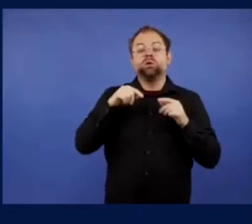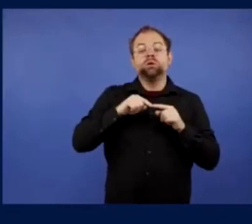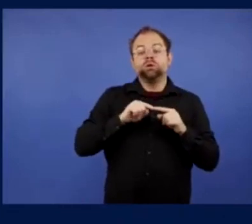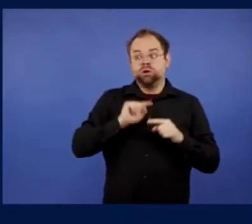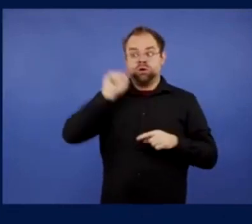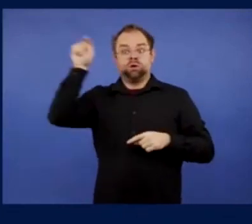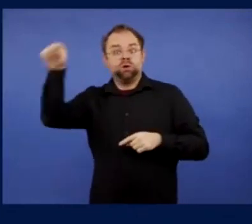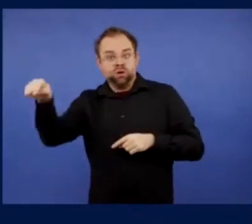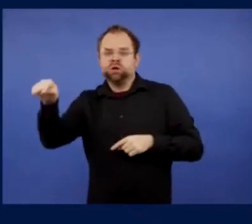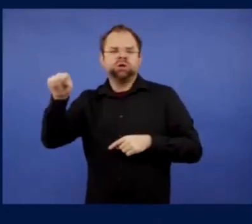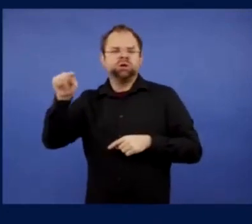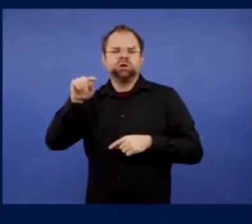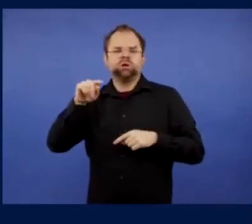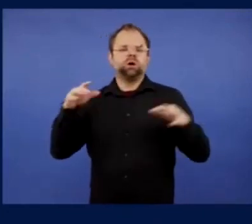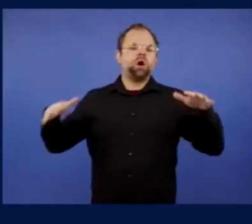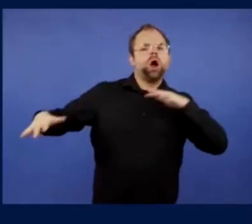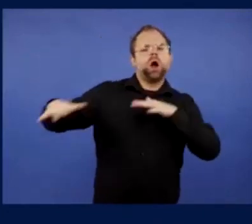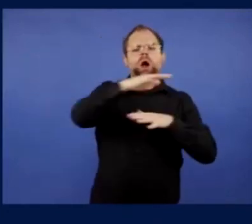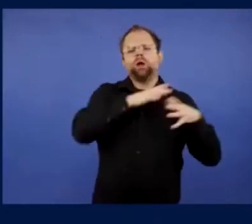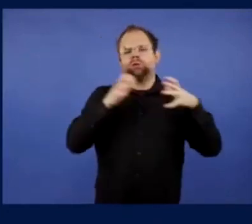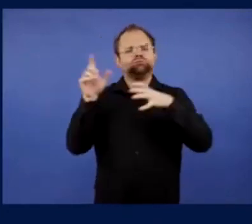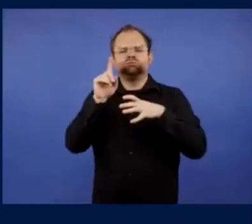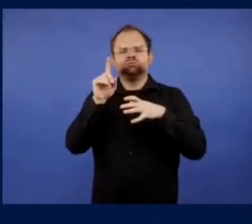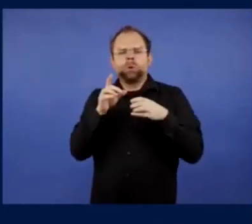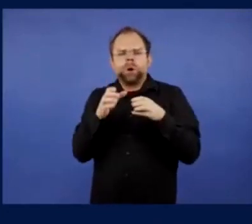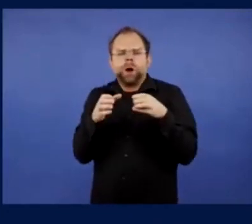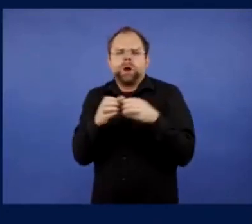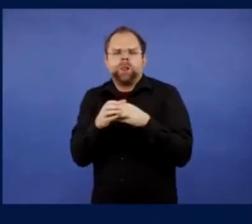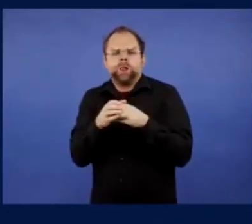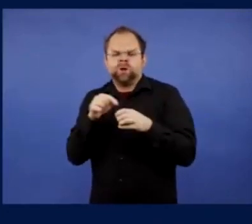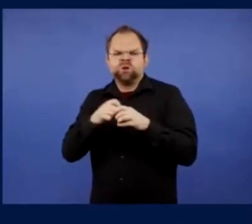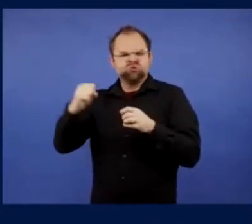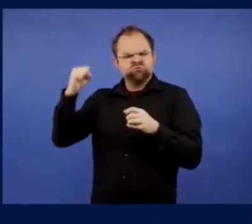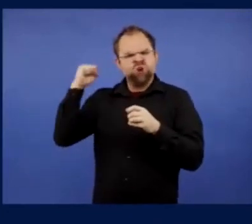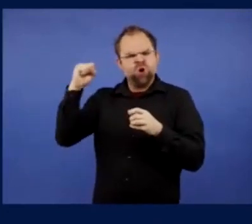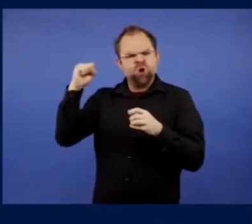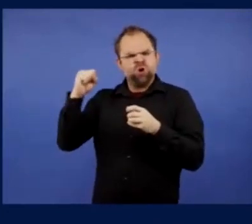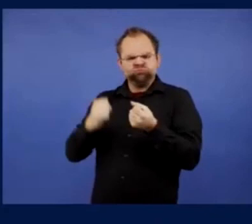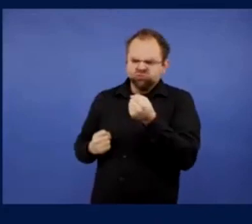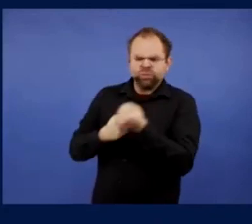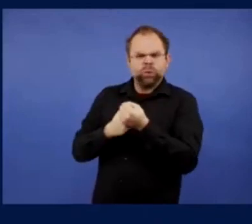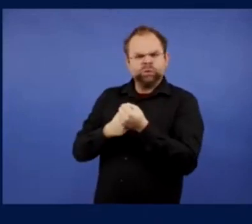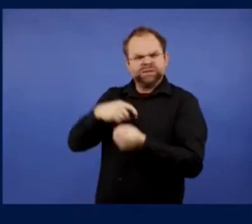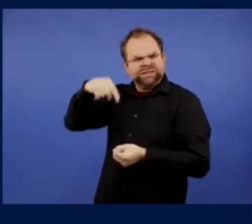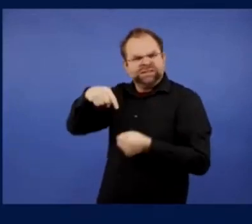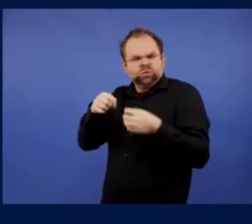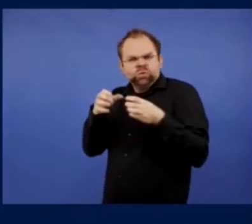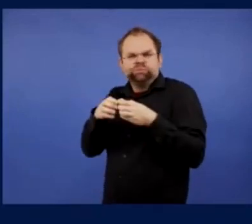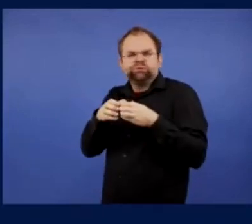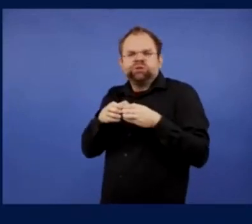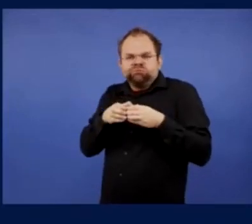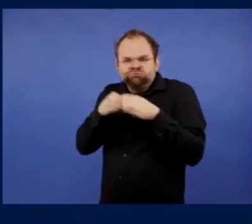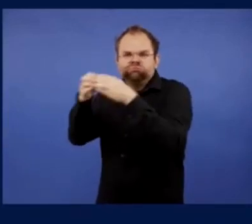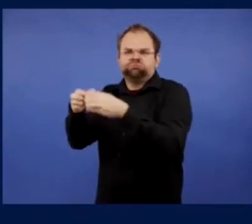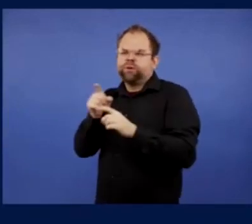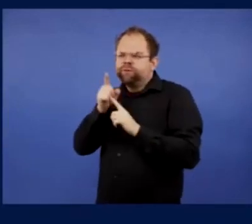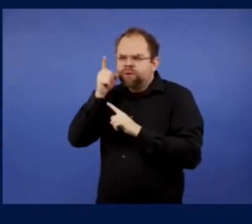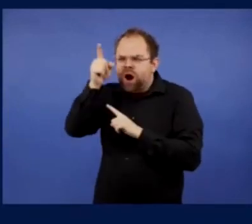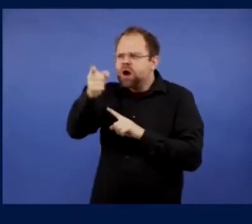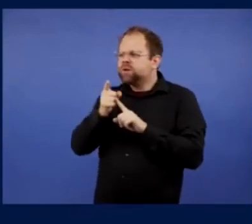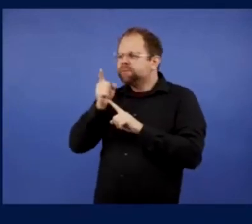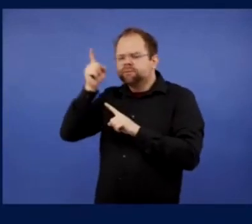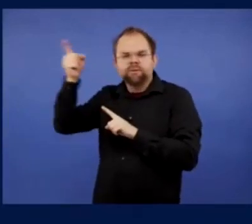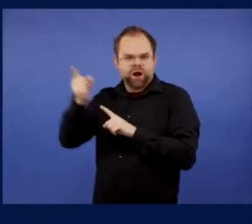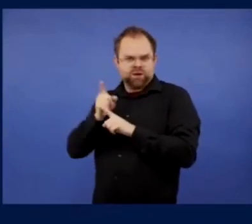love just as a football fan in general is visiting, you know, stadiums that I've maybe never been into before as well. You know, I just love, you know,